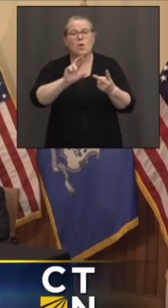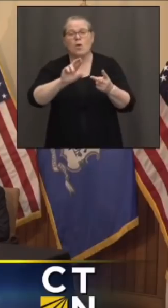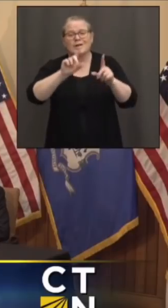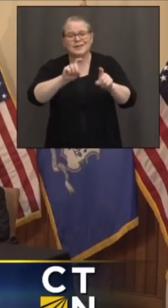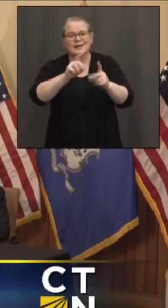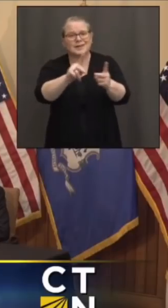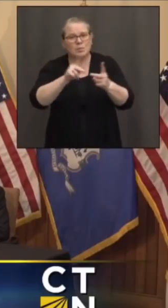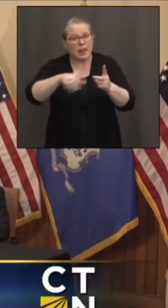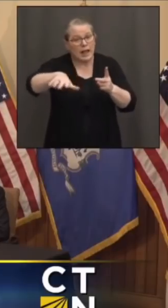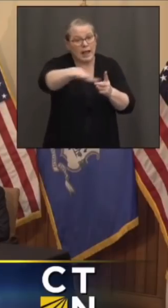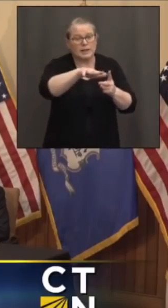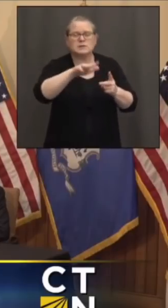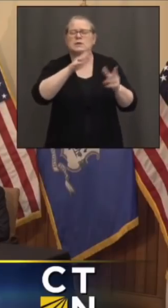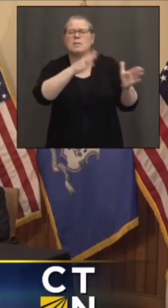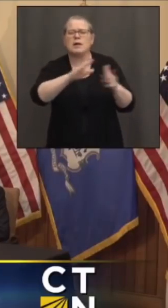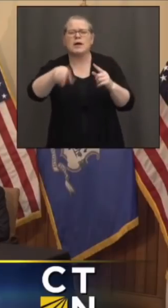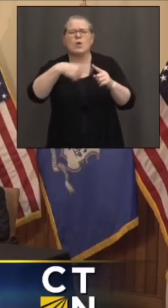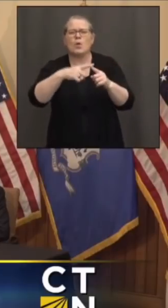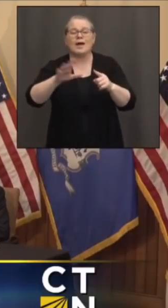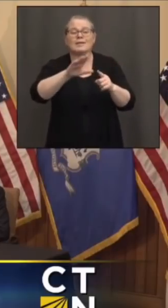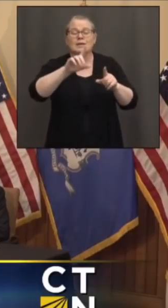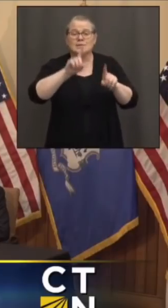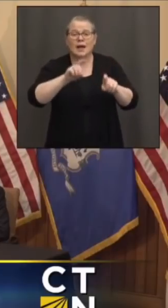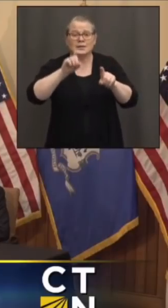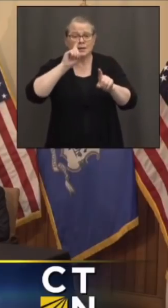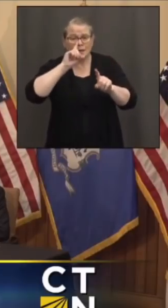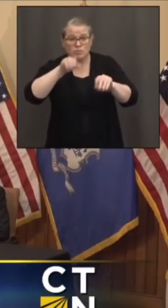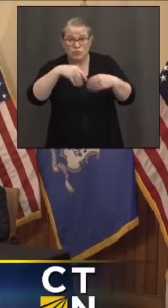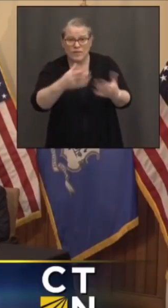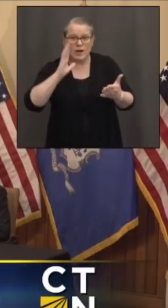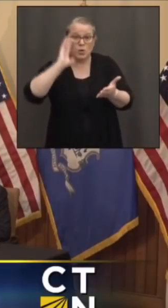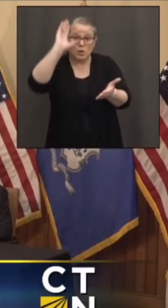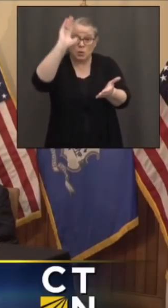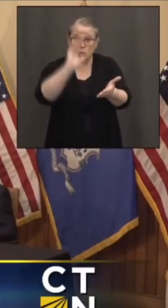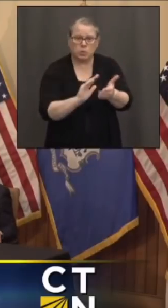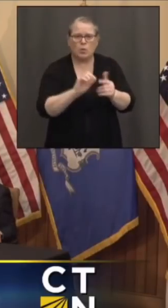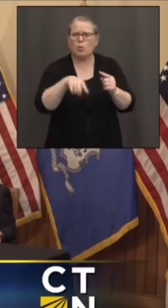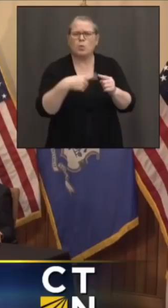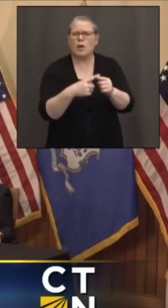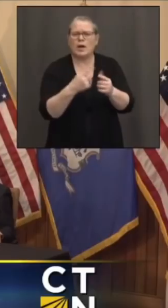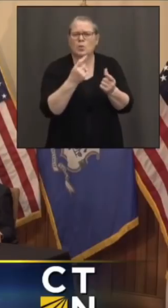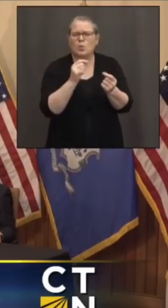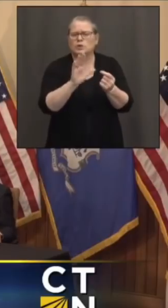to use to start to roll back some of the testing? Want that, Josh?